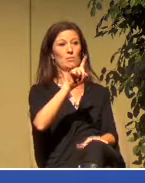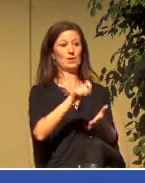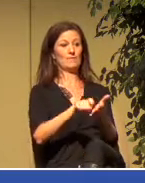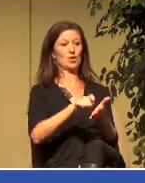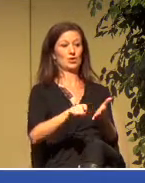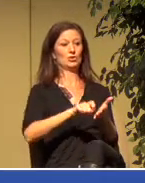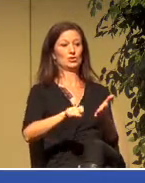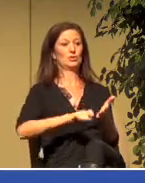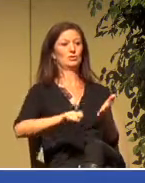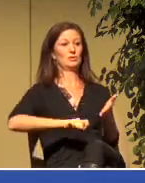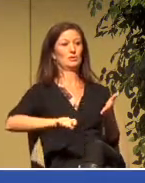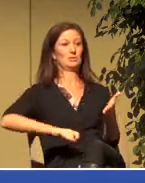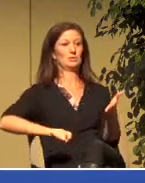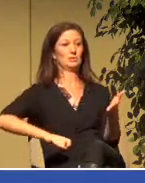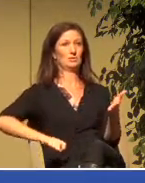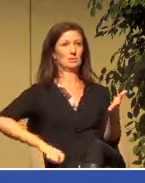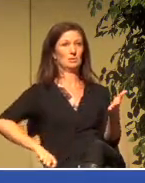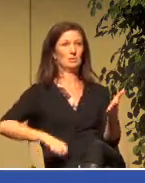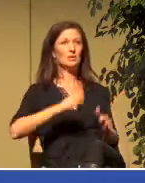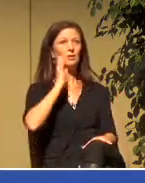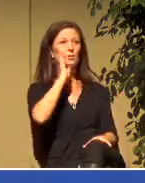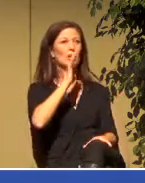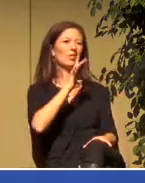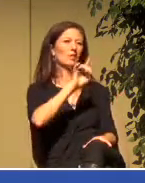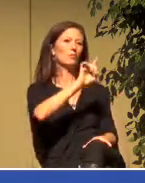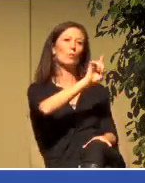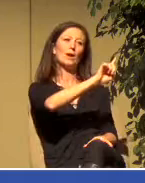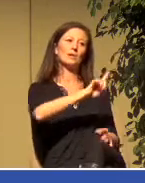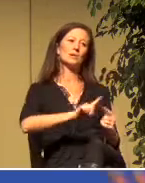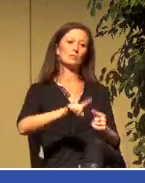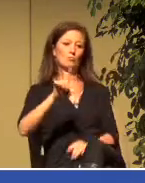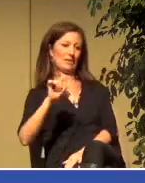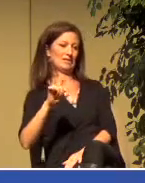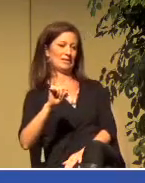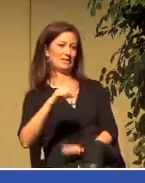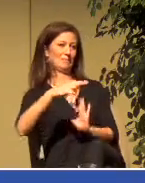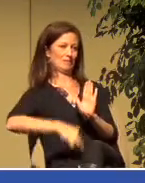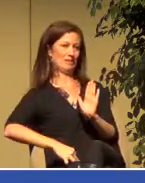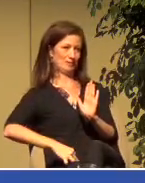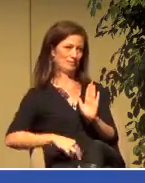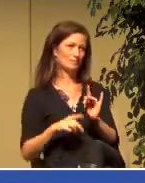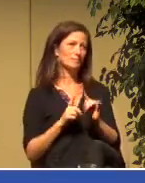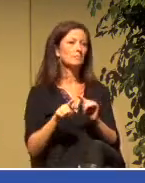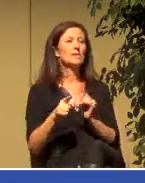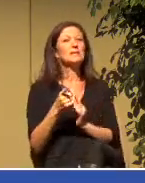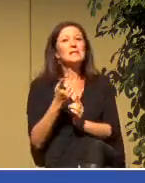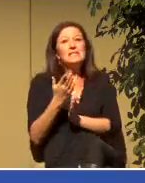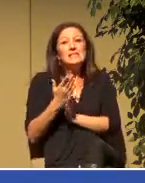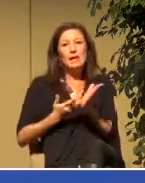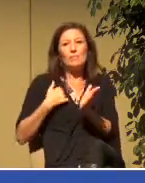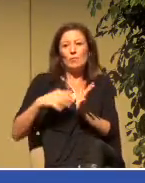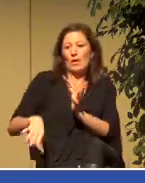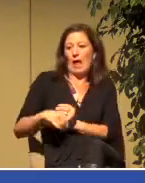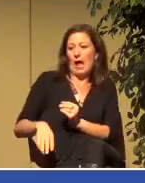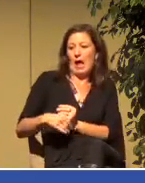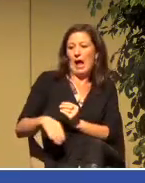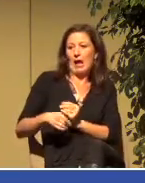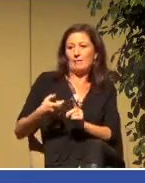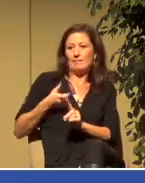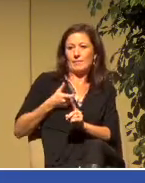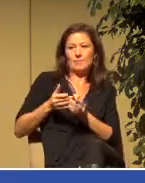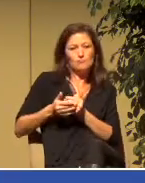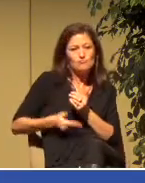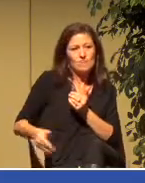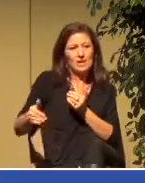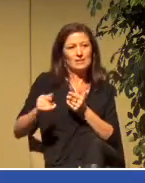We're going to read up to verse 20 in the service, but some of what I say will cover the entire chapter. It is the